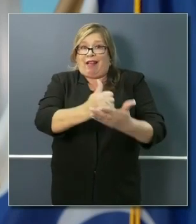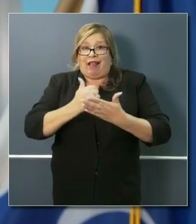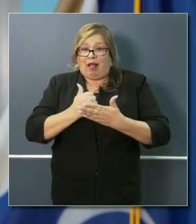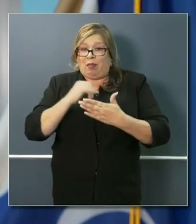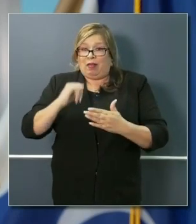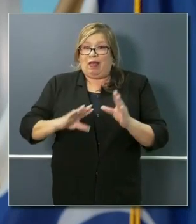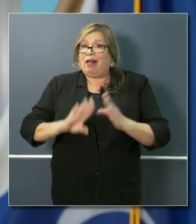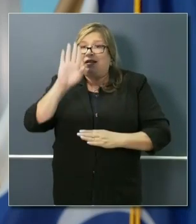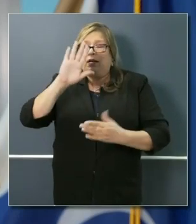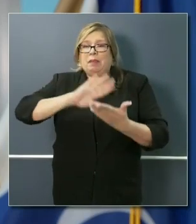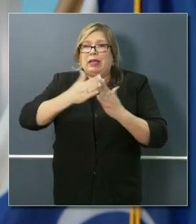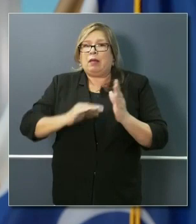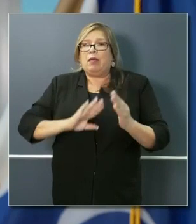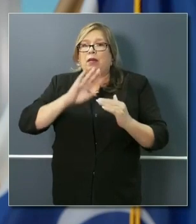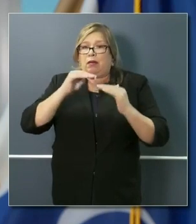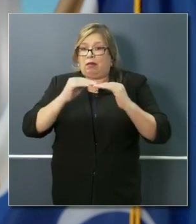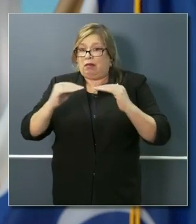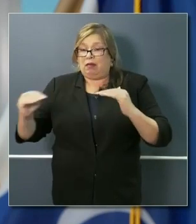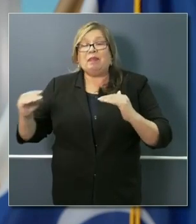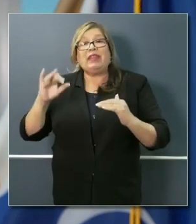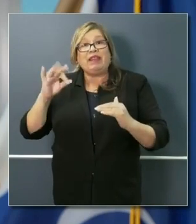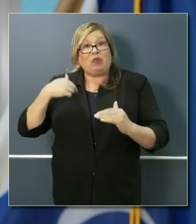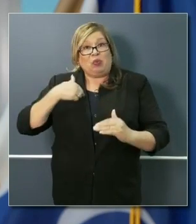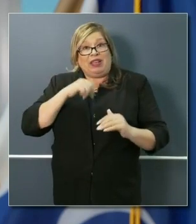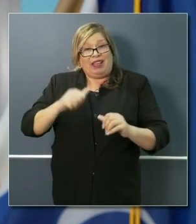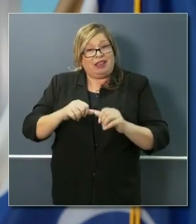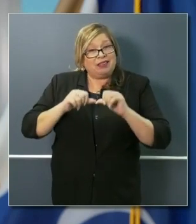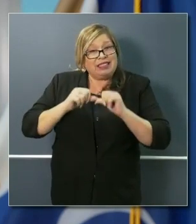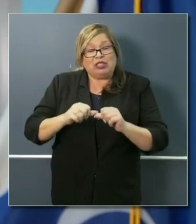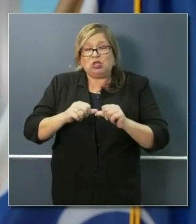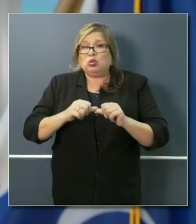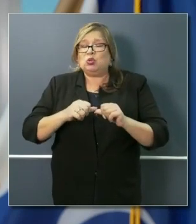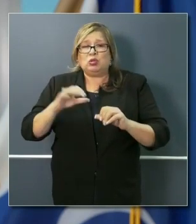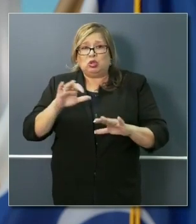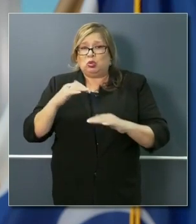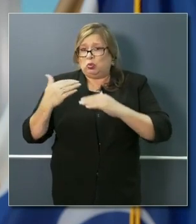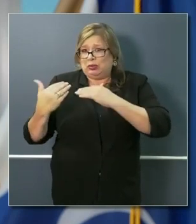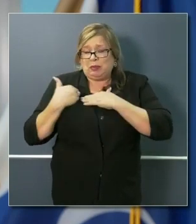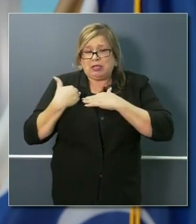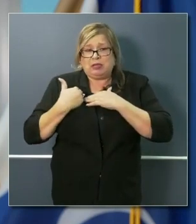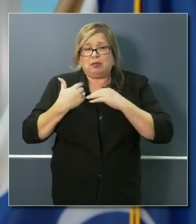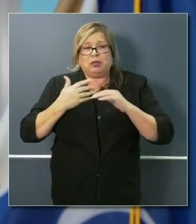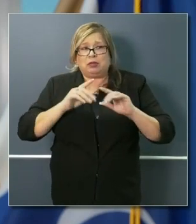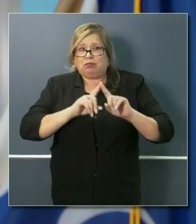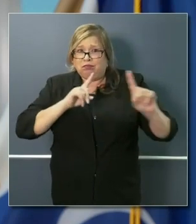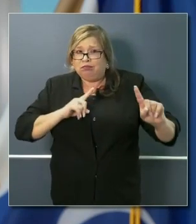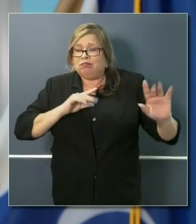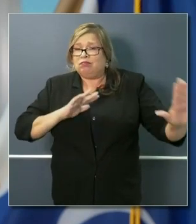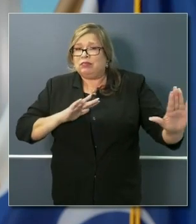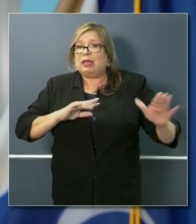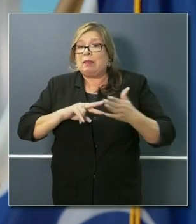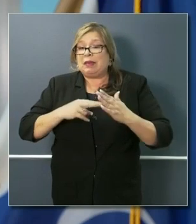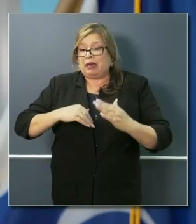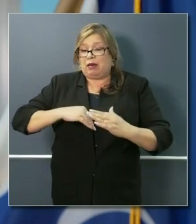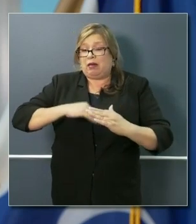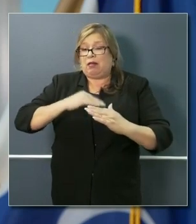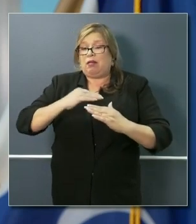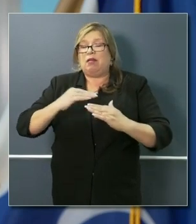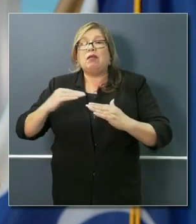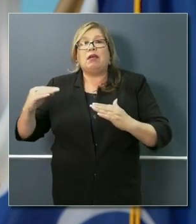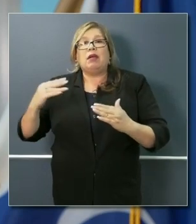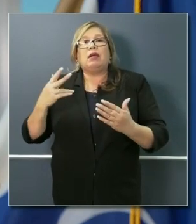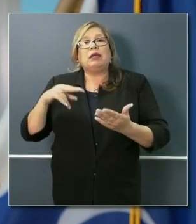this moment, that if we can continue with that curve at a more modest slope, that will buy us more time to prepare,